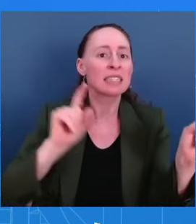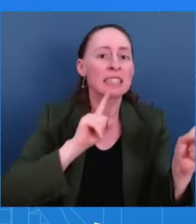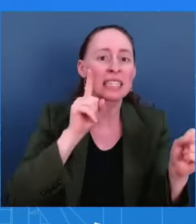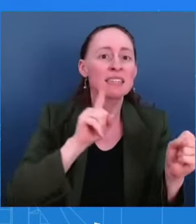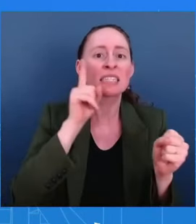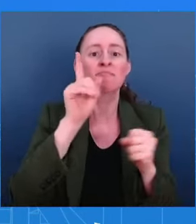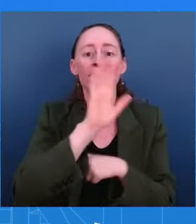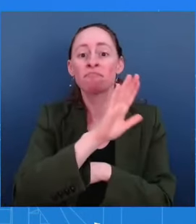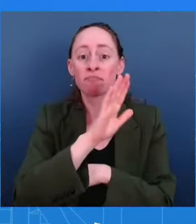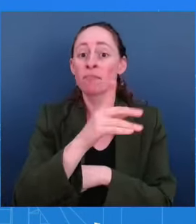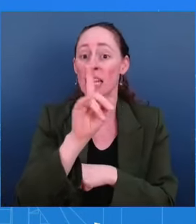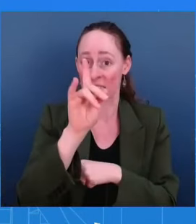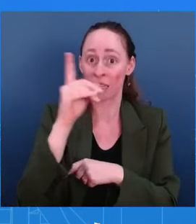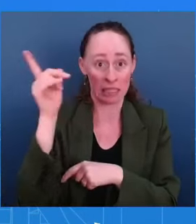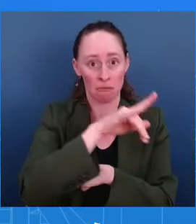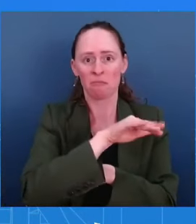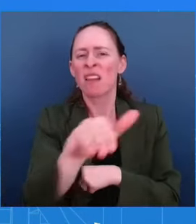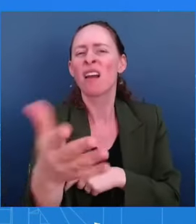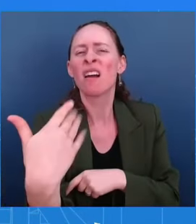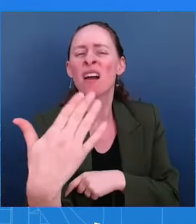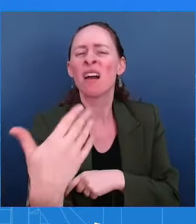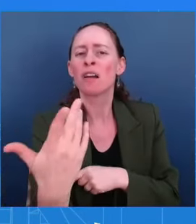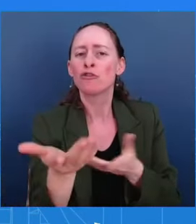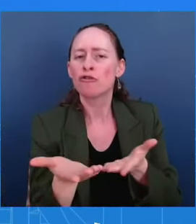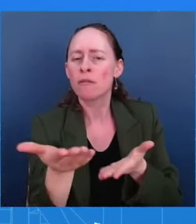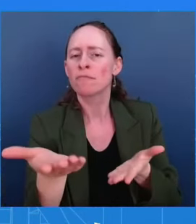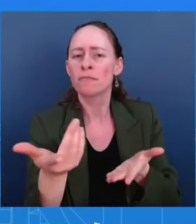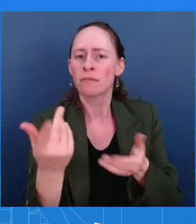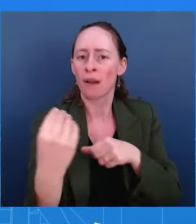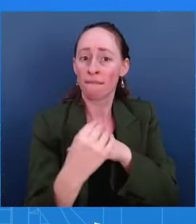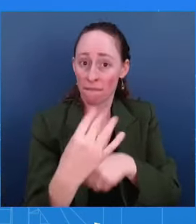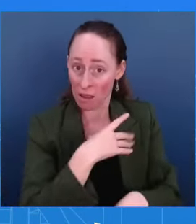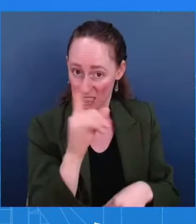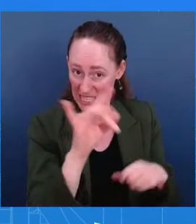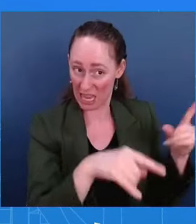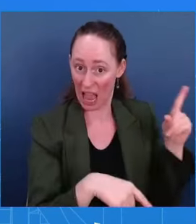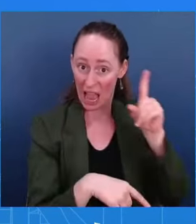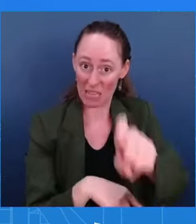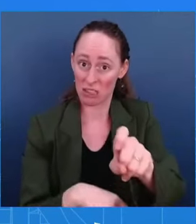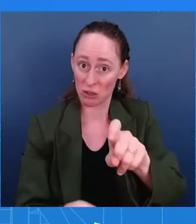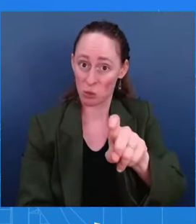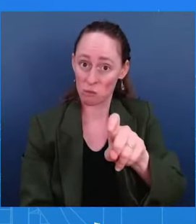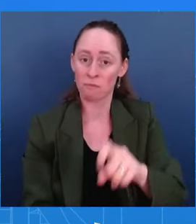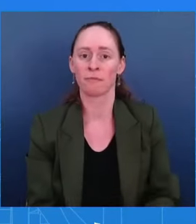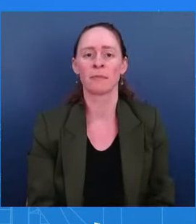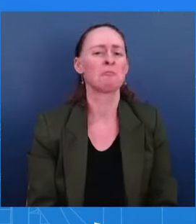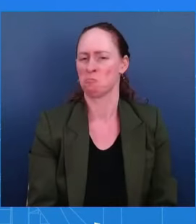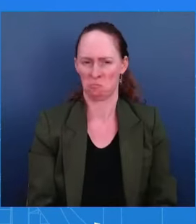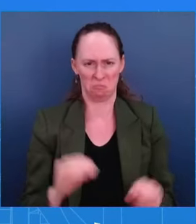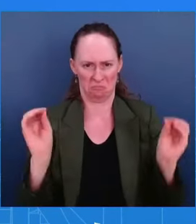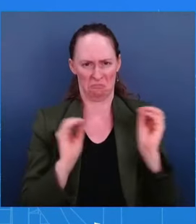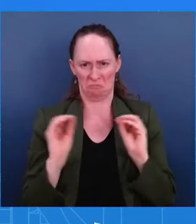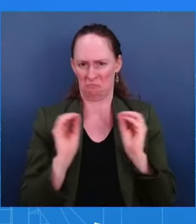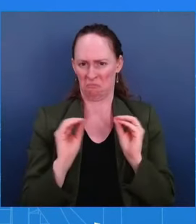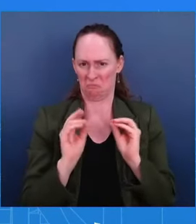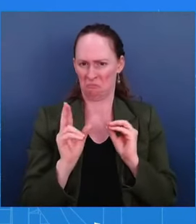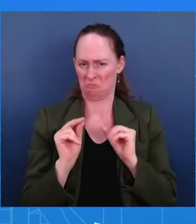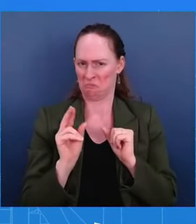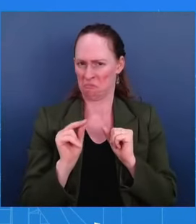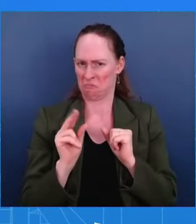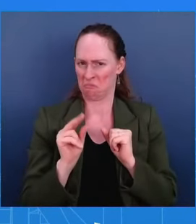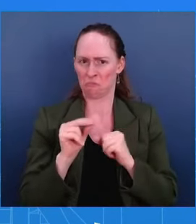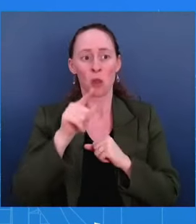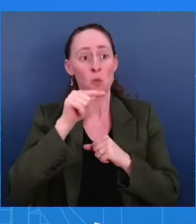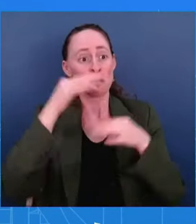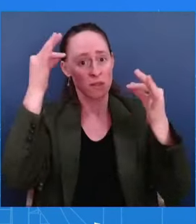And we're not offering advice on how to administer their democracy. That's up to President Zelensky. It's up to the Ukrainian people. These decisions